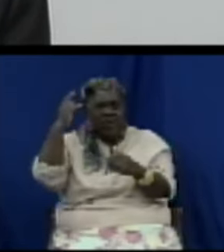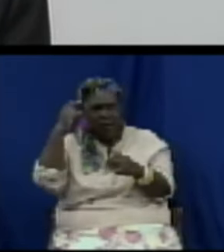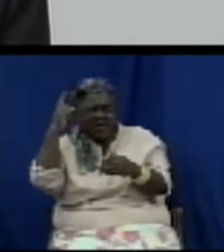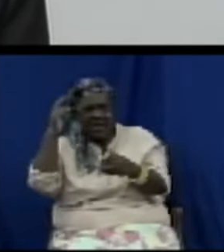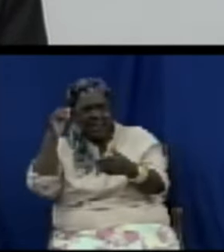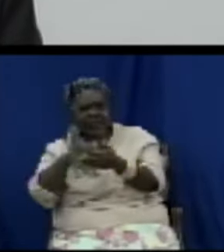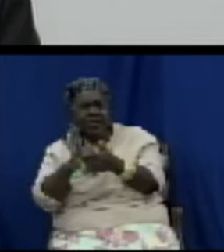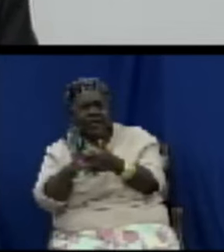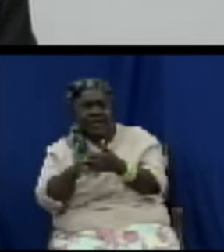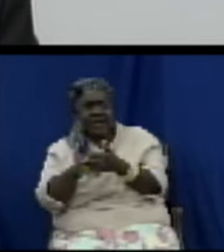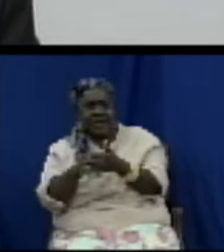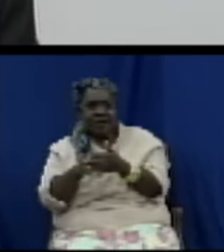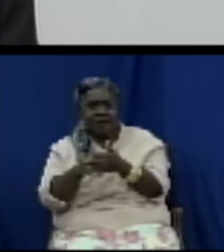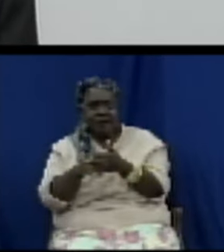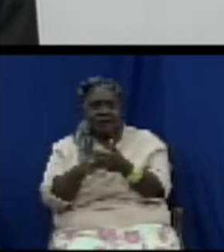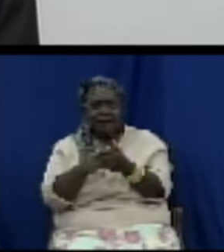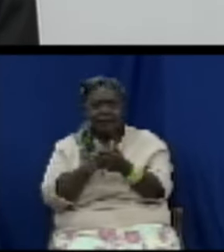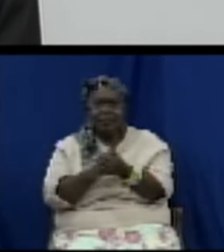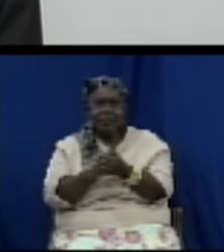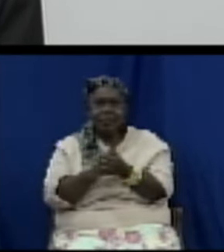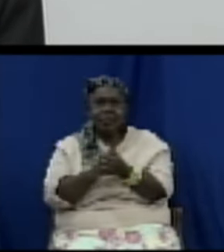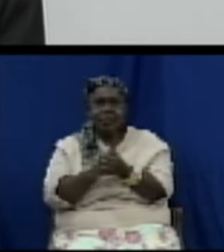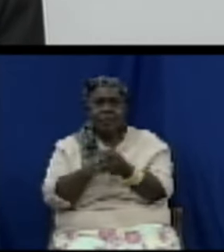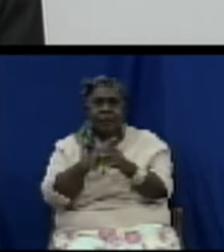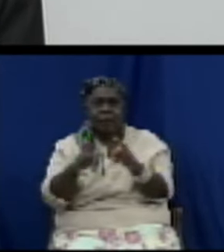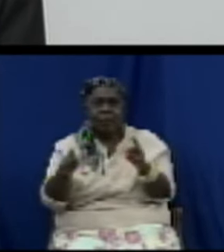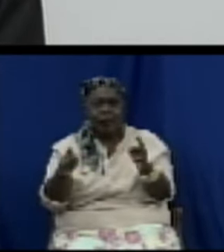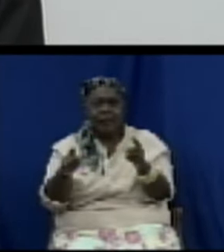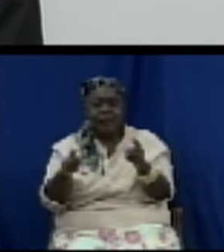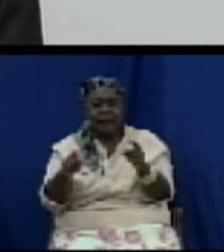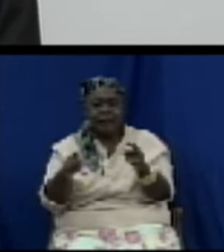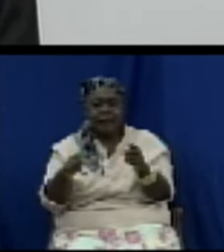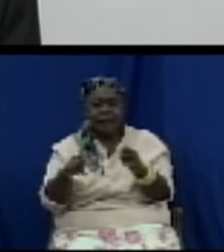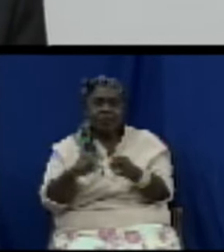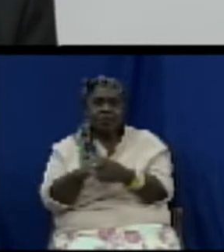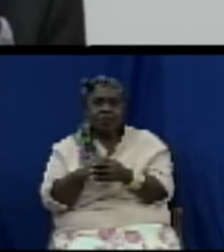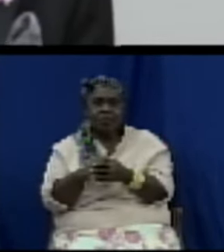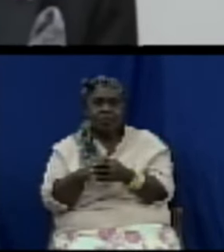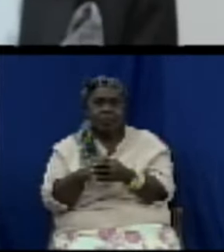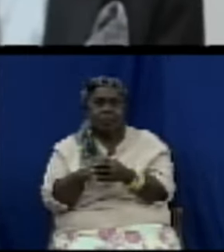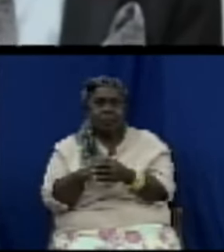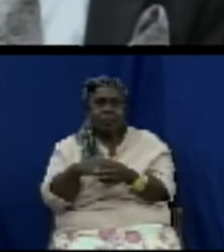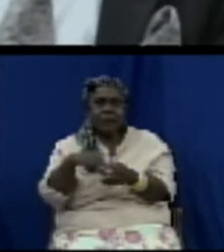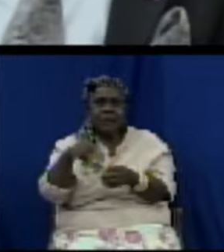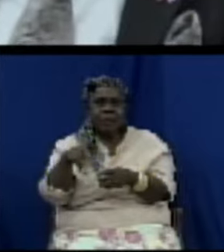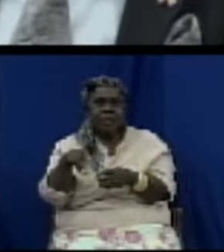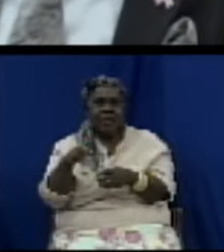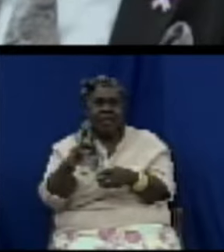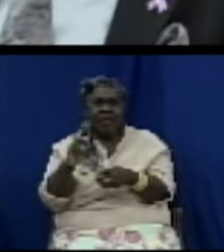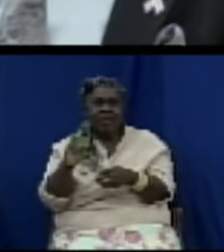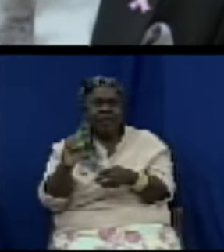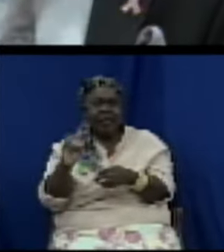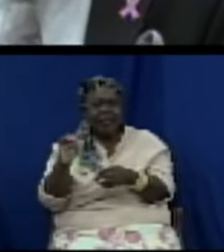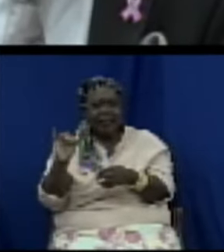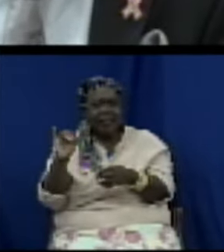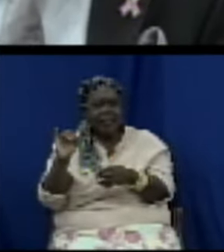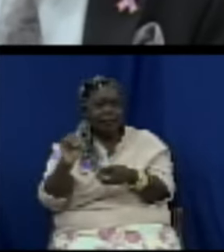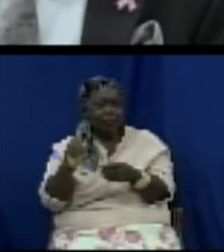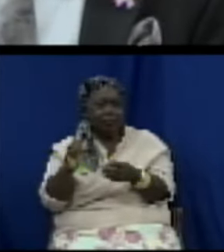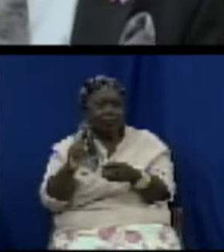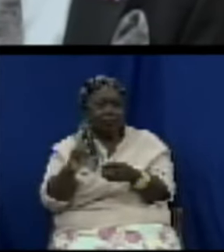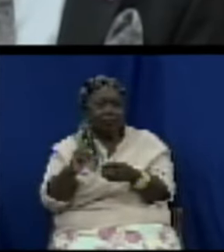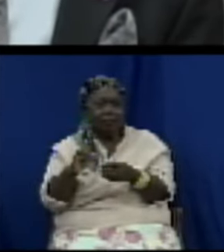so the price gouging that we hear about that is what really is not the only